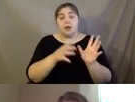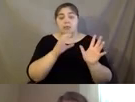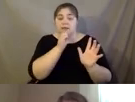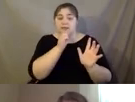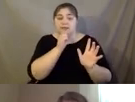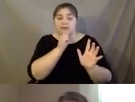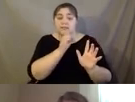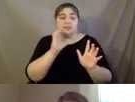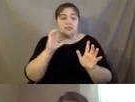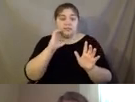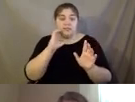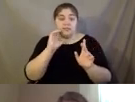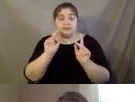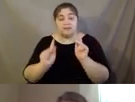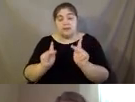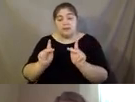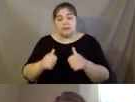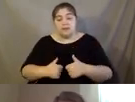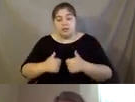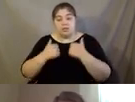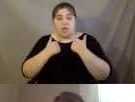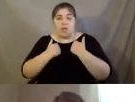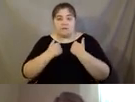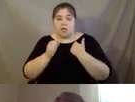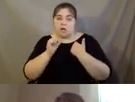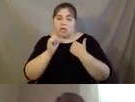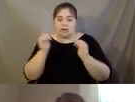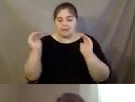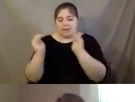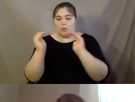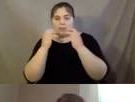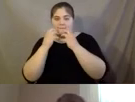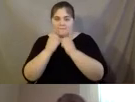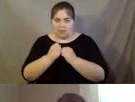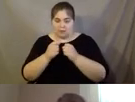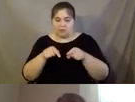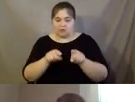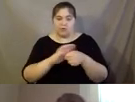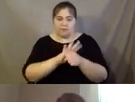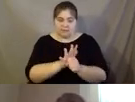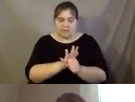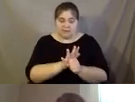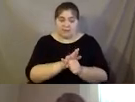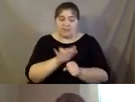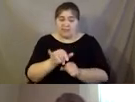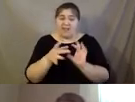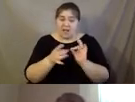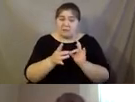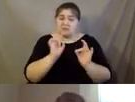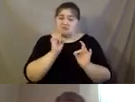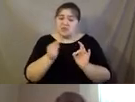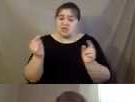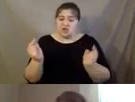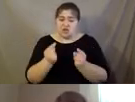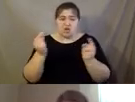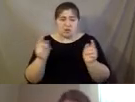are less valuable in the midst of this pandemic has been hurtful to many that some in